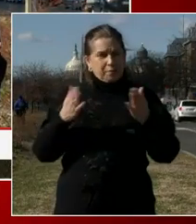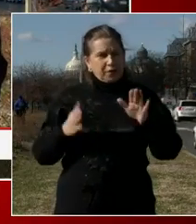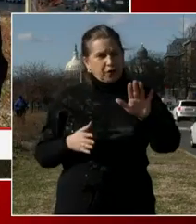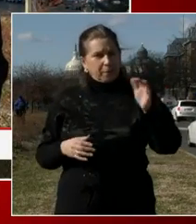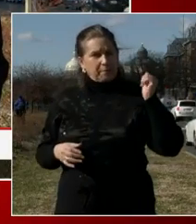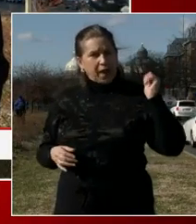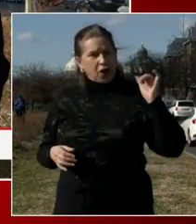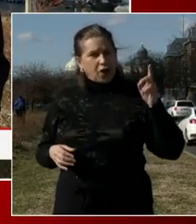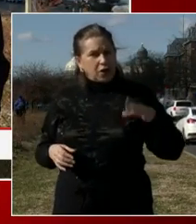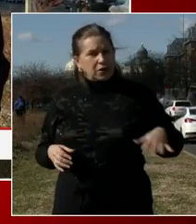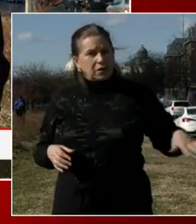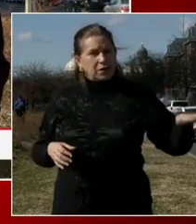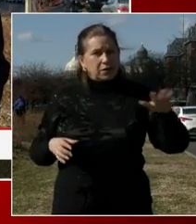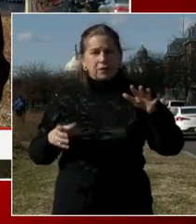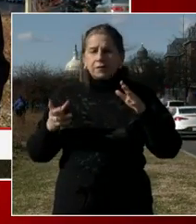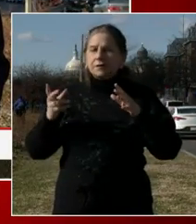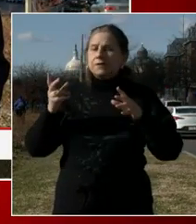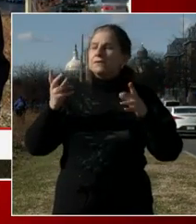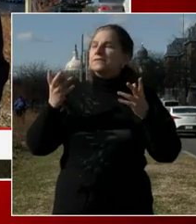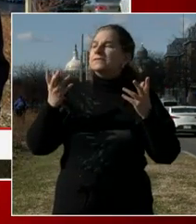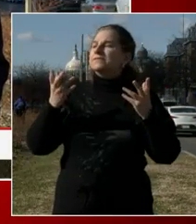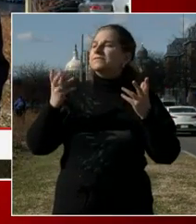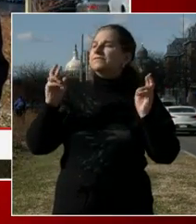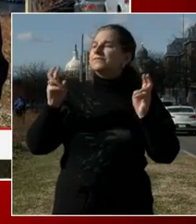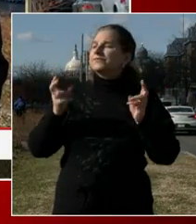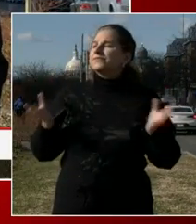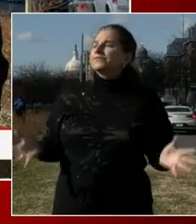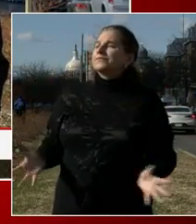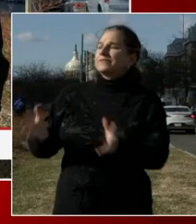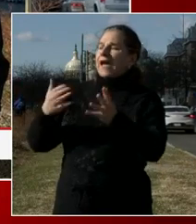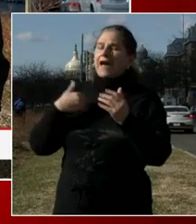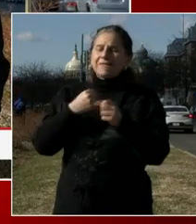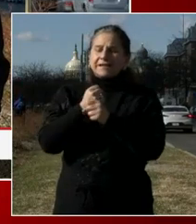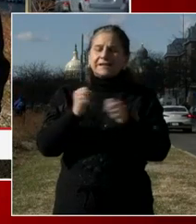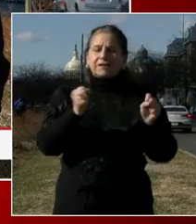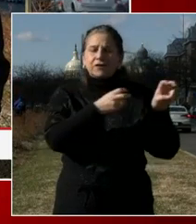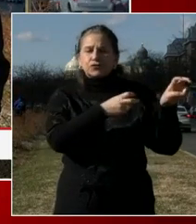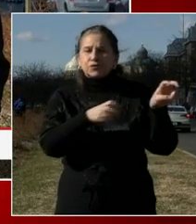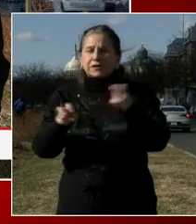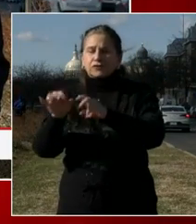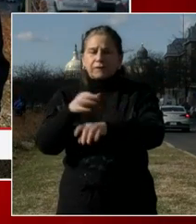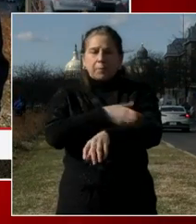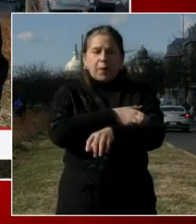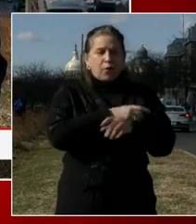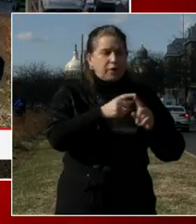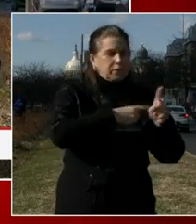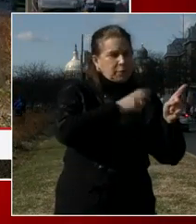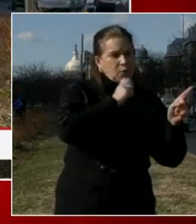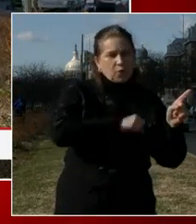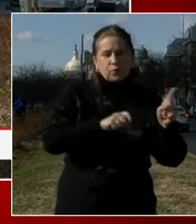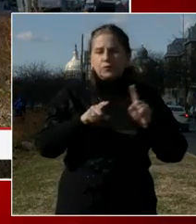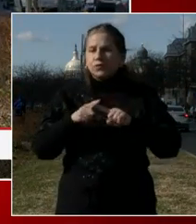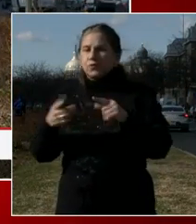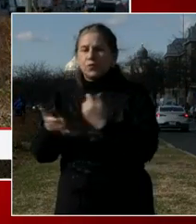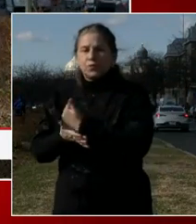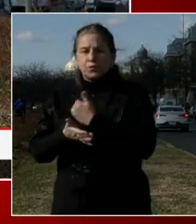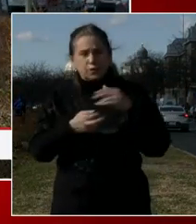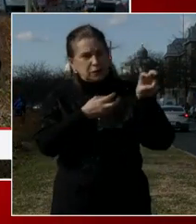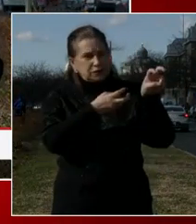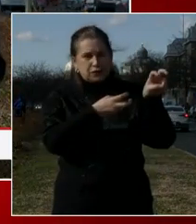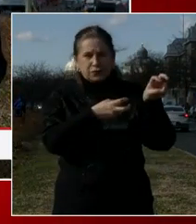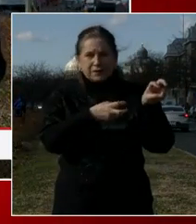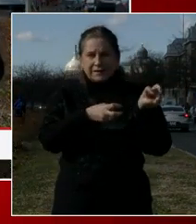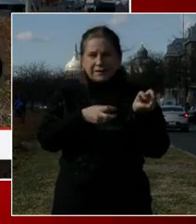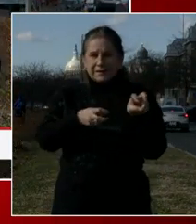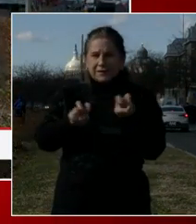as has been mentioned, this time has shown our country how indicative and clear it is that we need statehood for